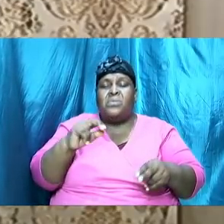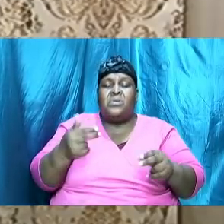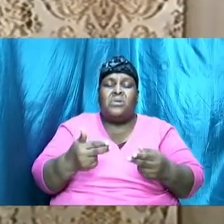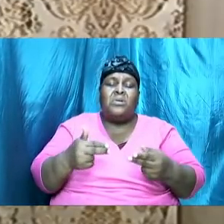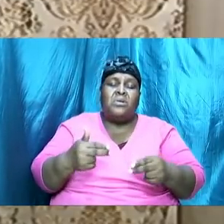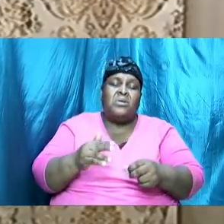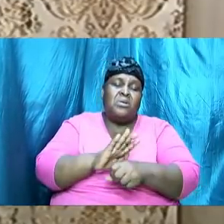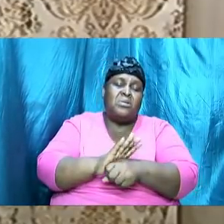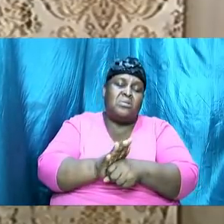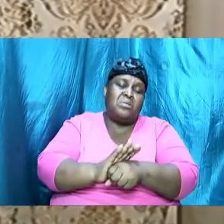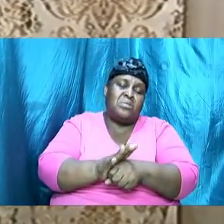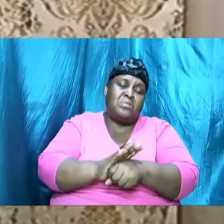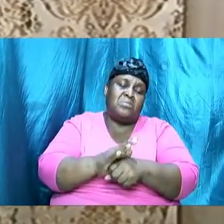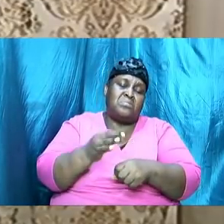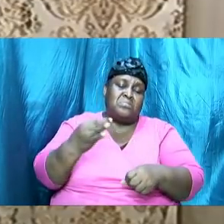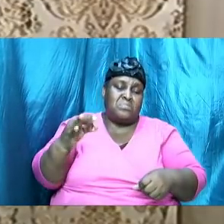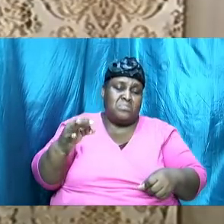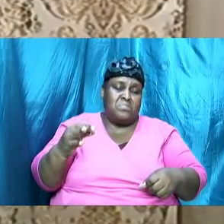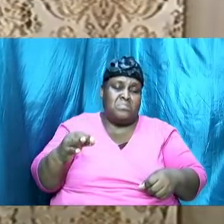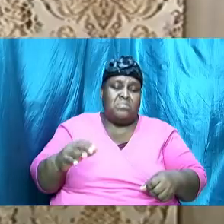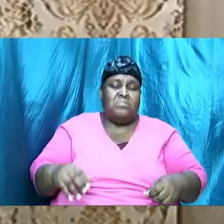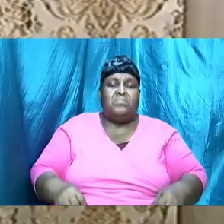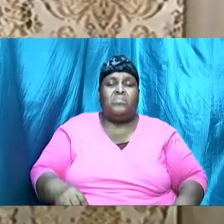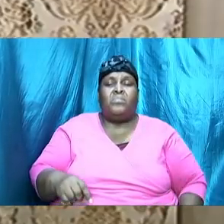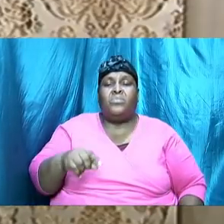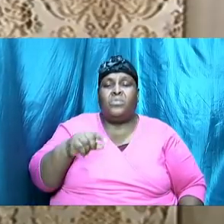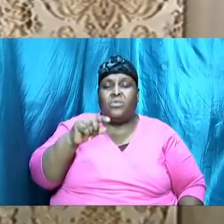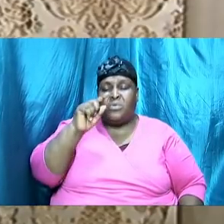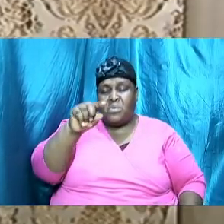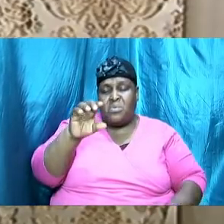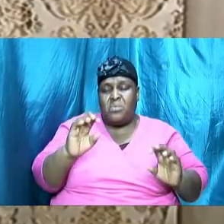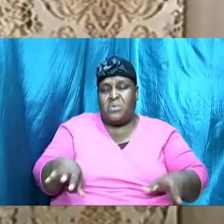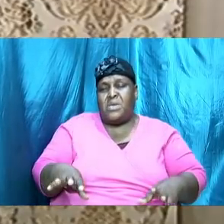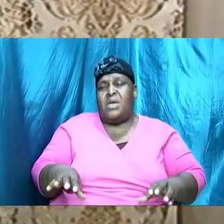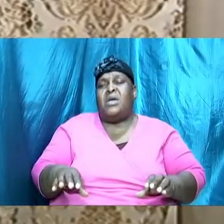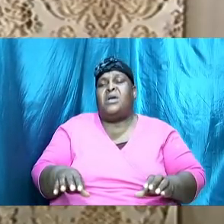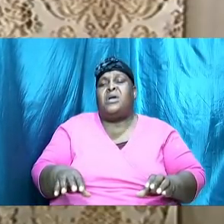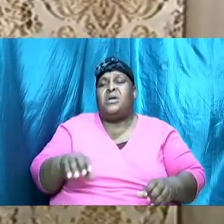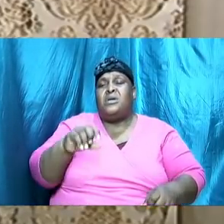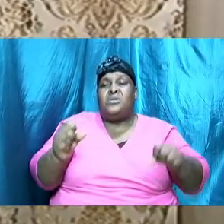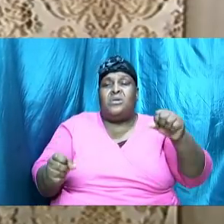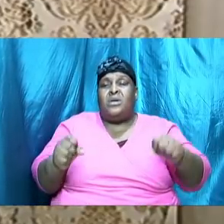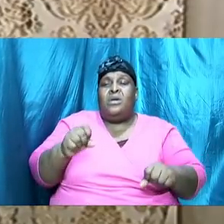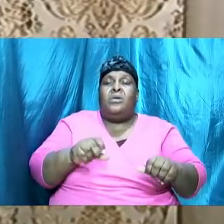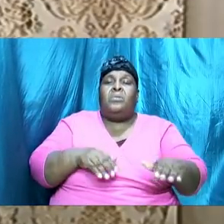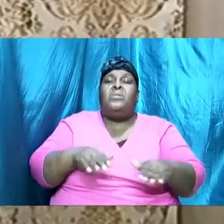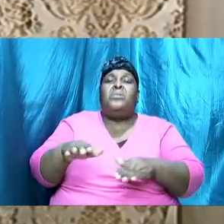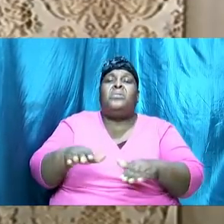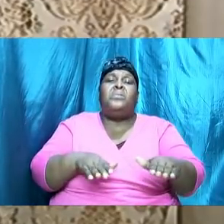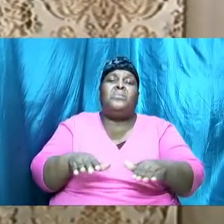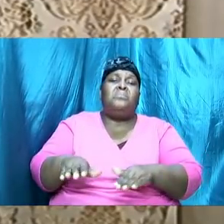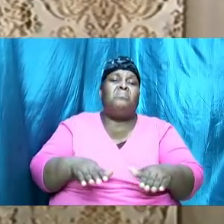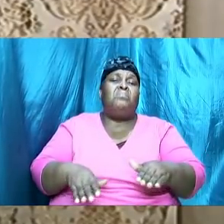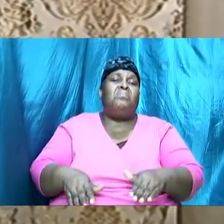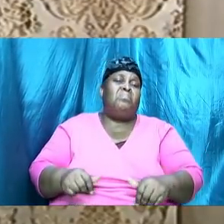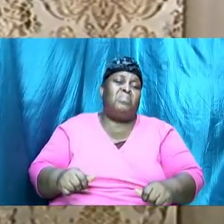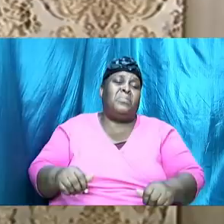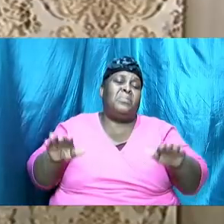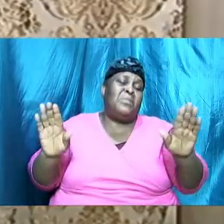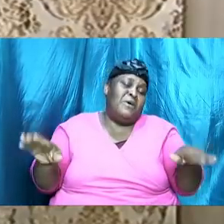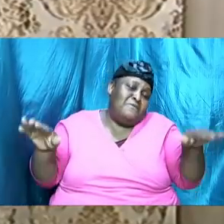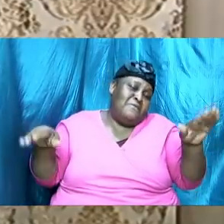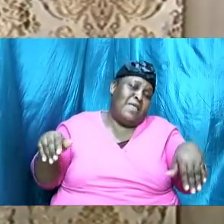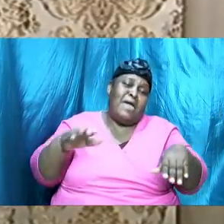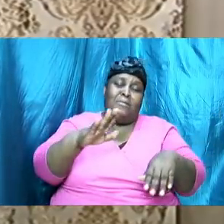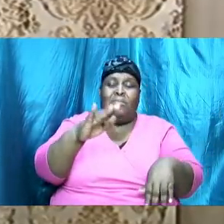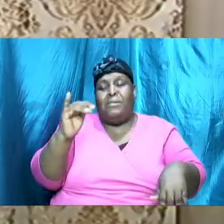get it to them so indeed you can drive by walk by swing by fly by